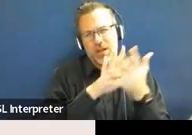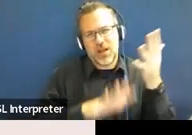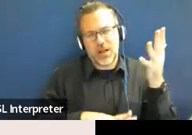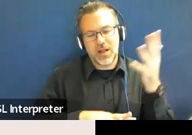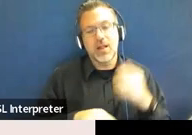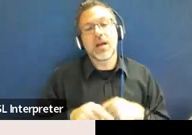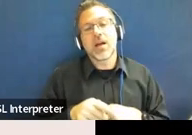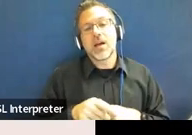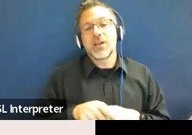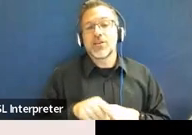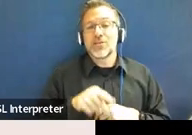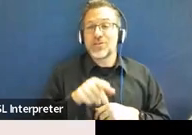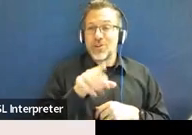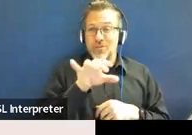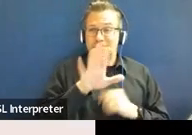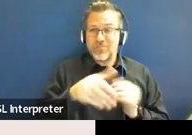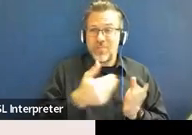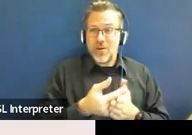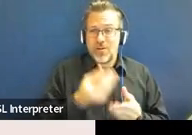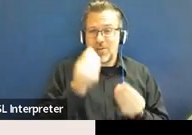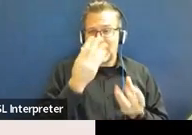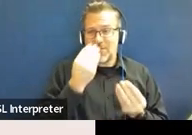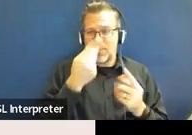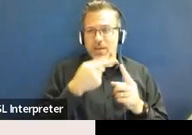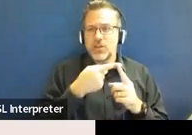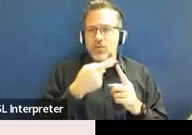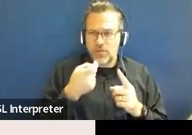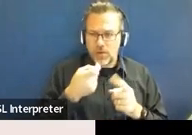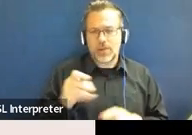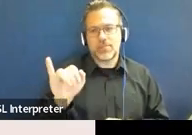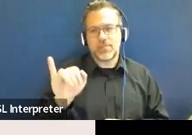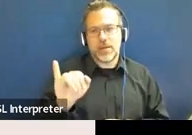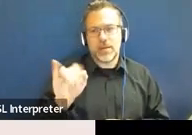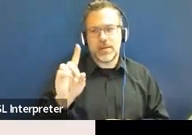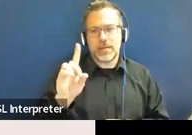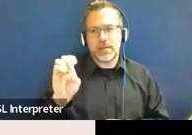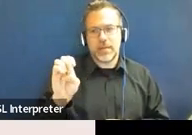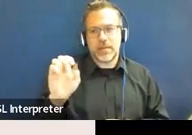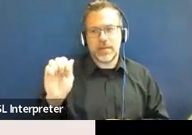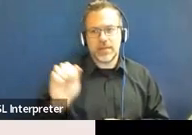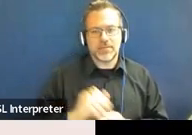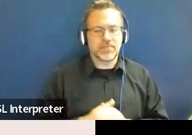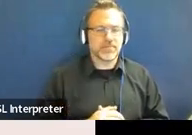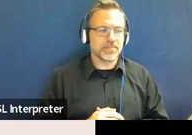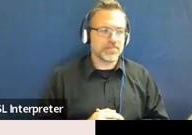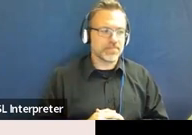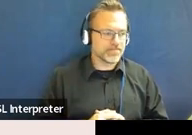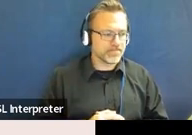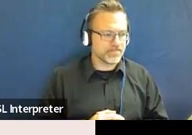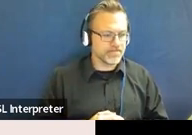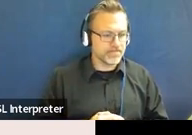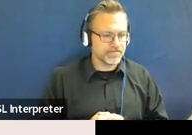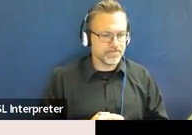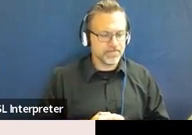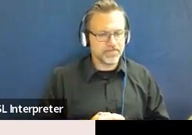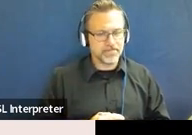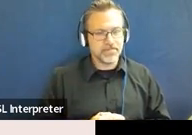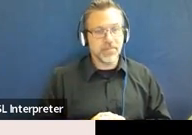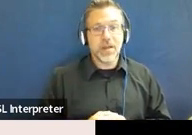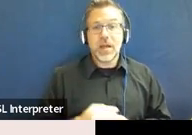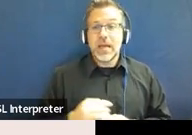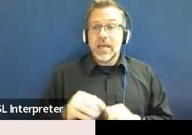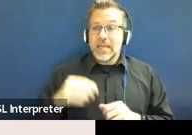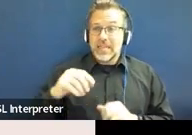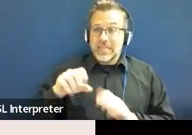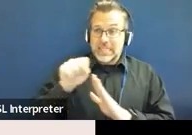all of this information comes right out of IDEA. One of the things that we are responsible for as a